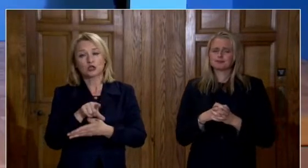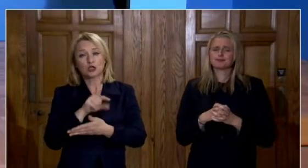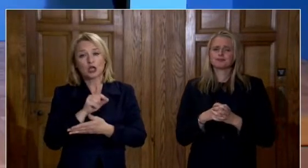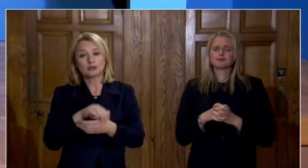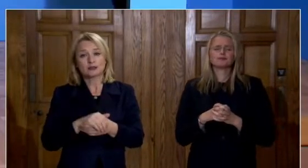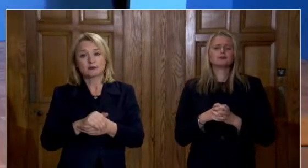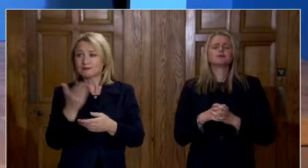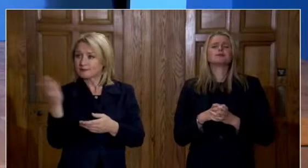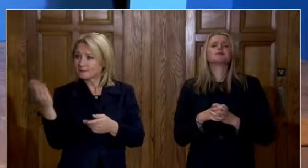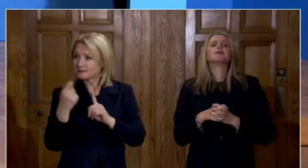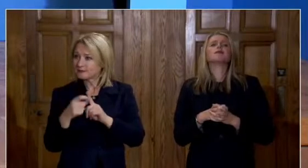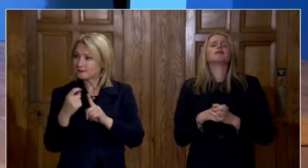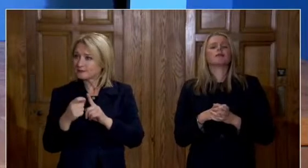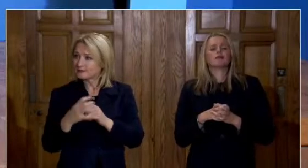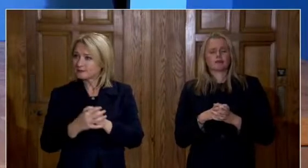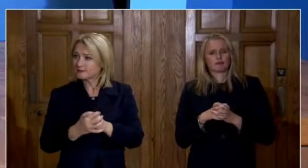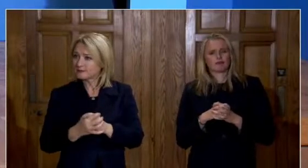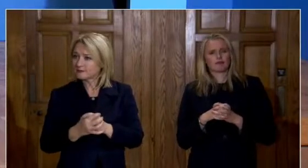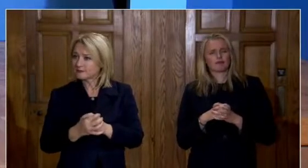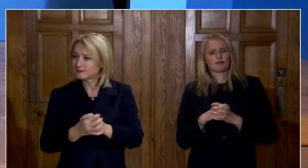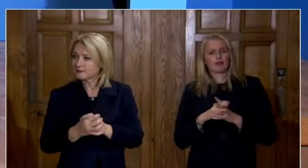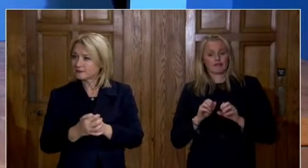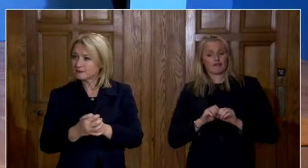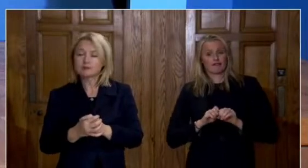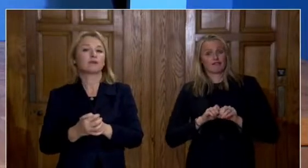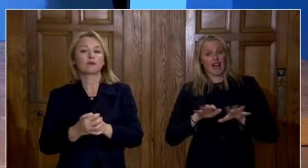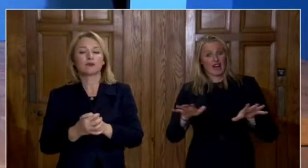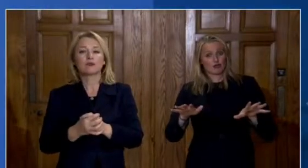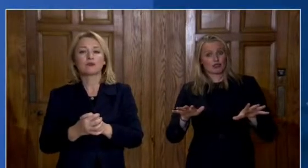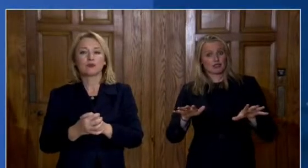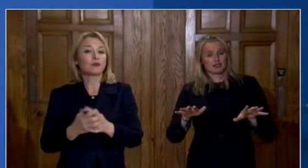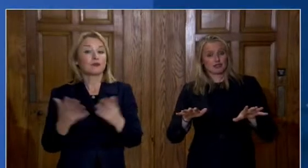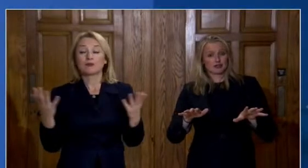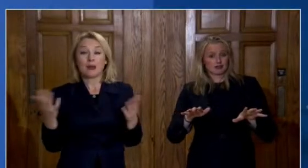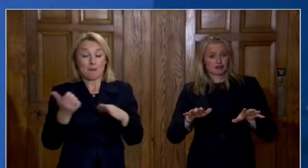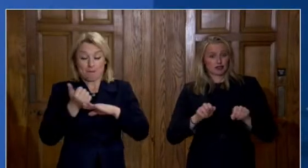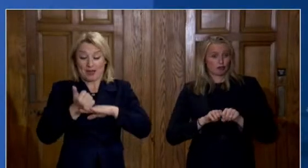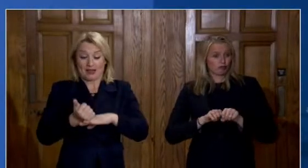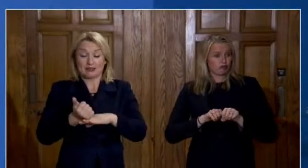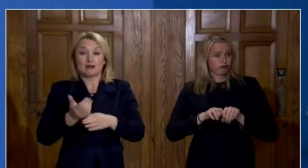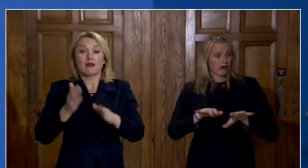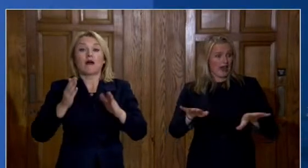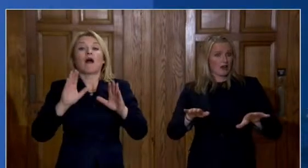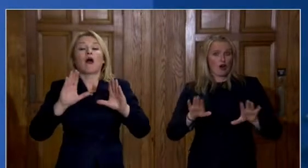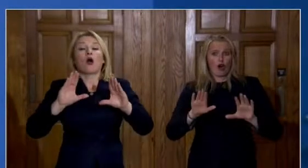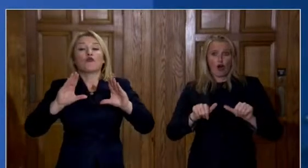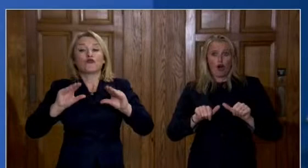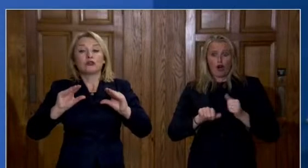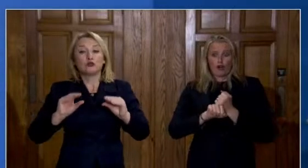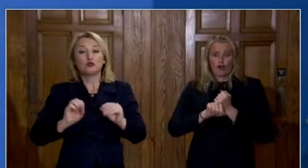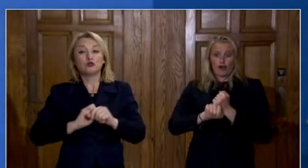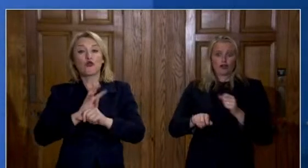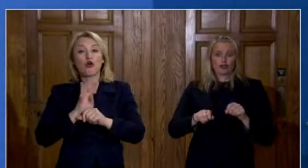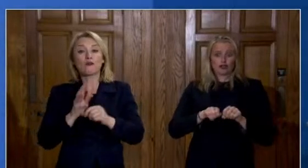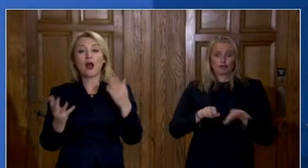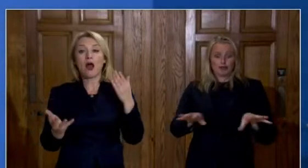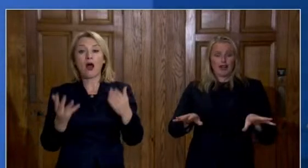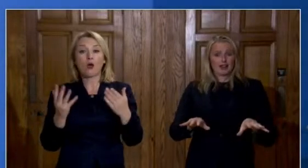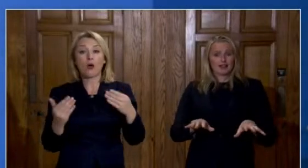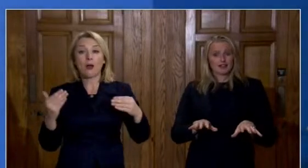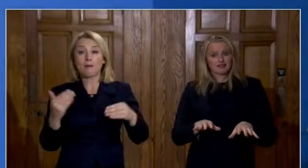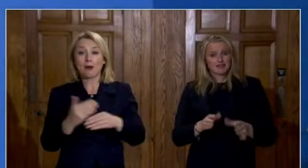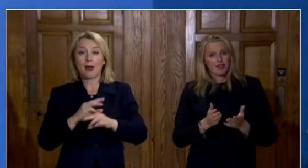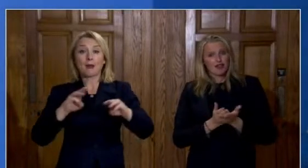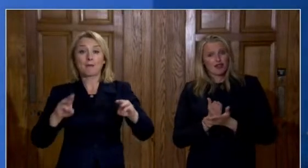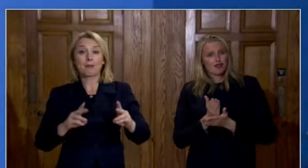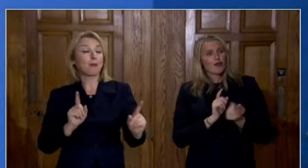the fundamental of reducing the transmission of the virus is to reduce the interactions between people and that can occur